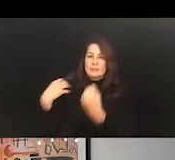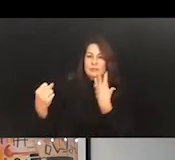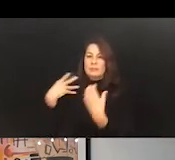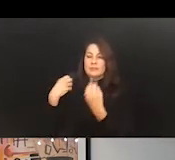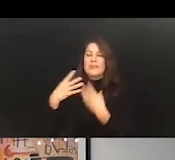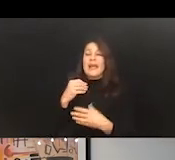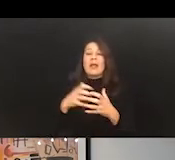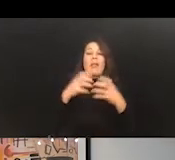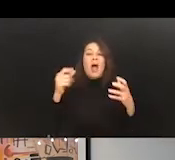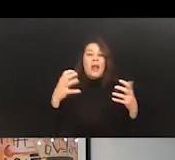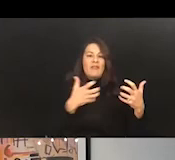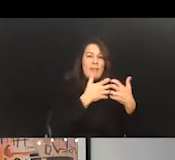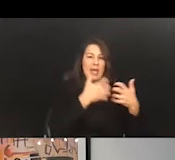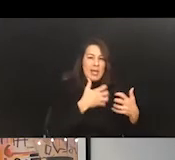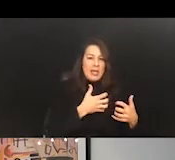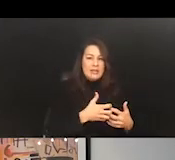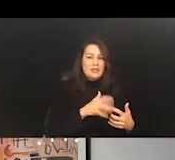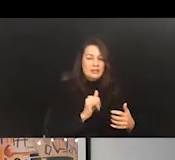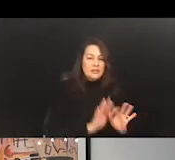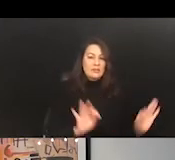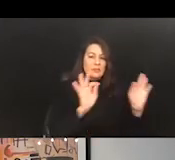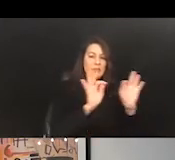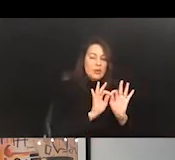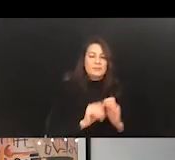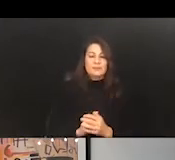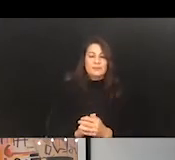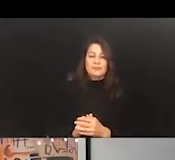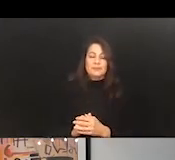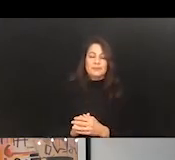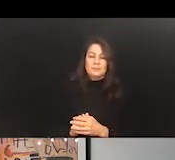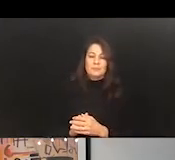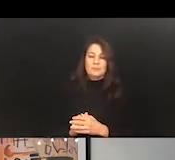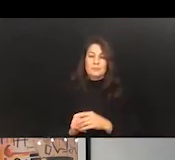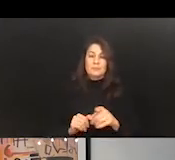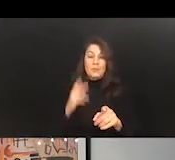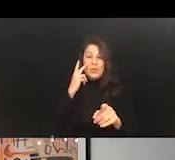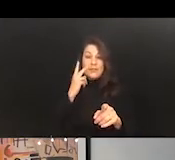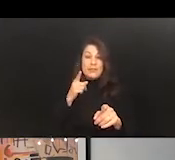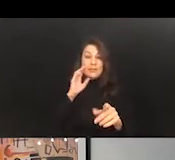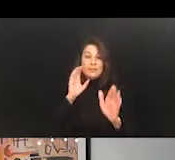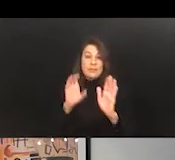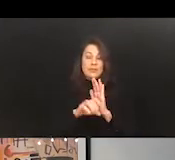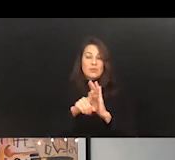to deal with. That's important. And on the slide, I'm showing a few